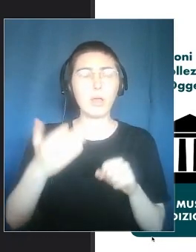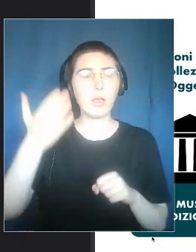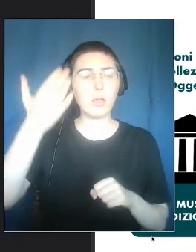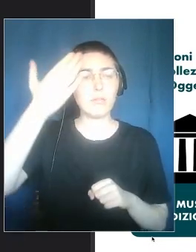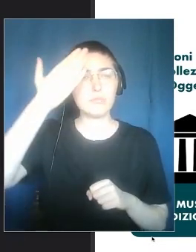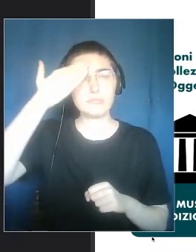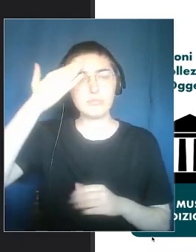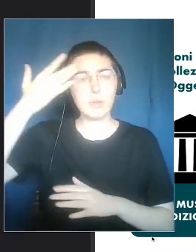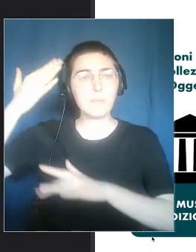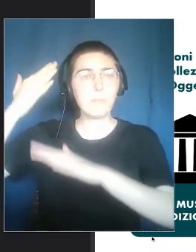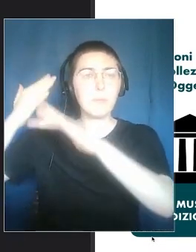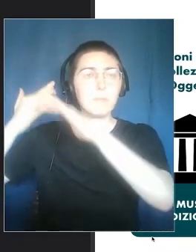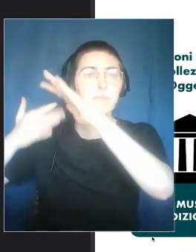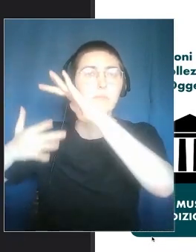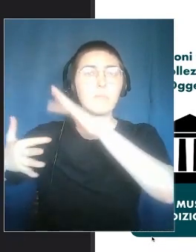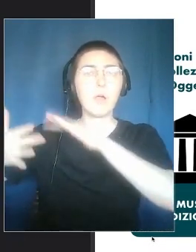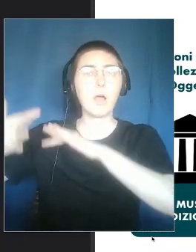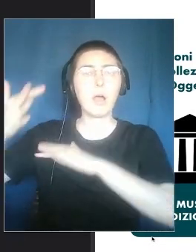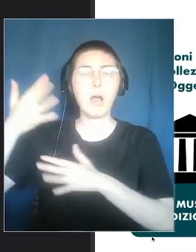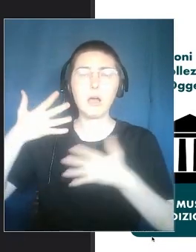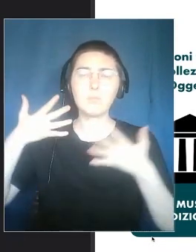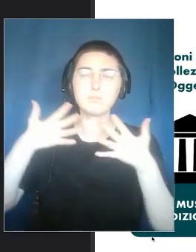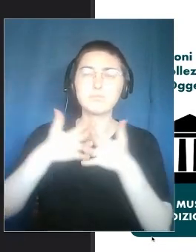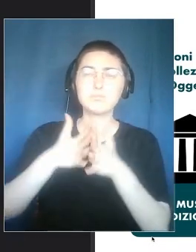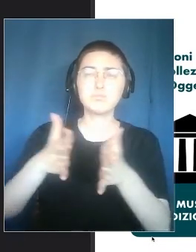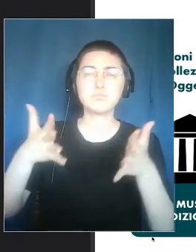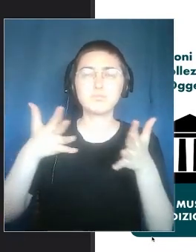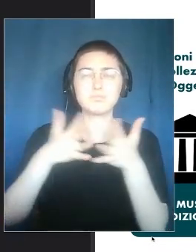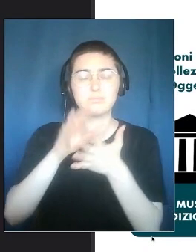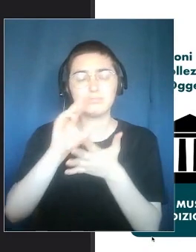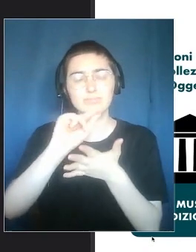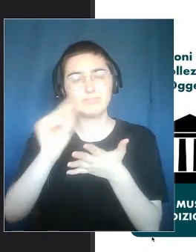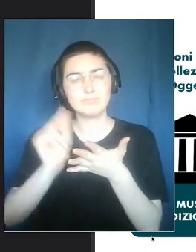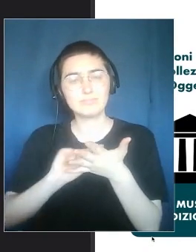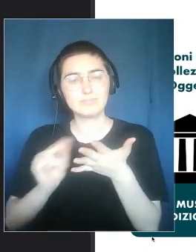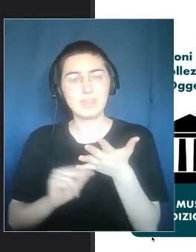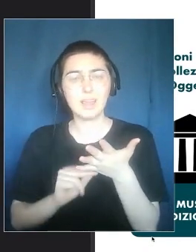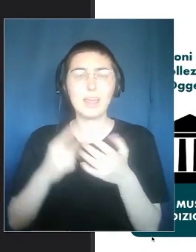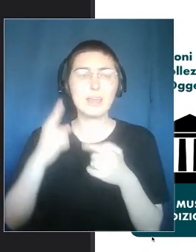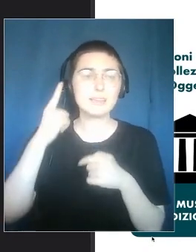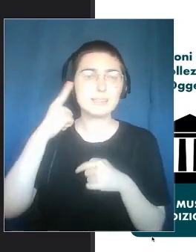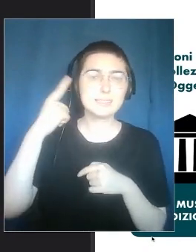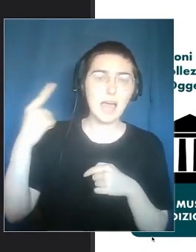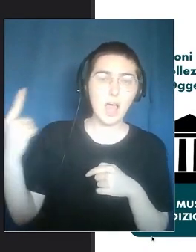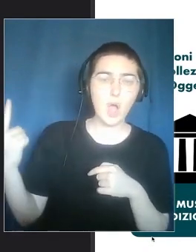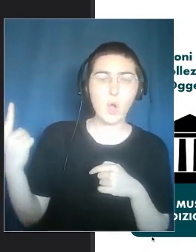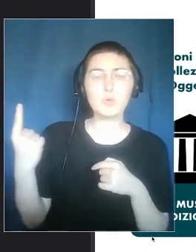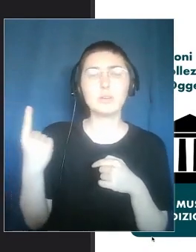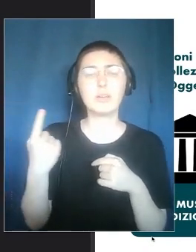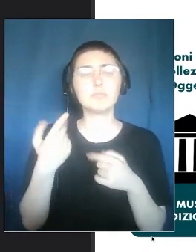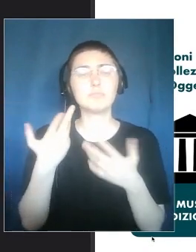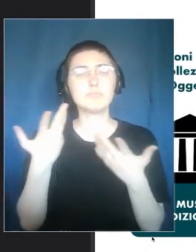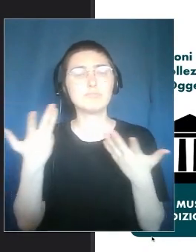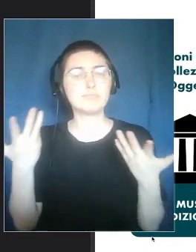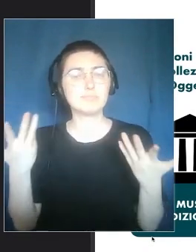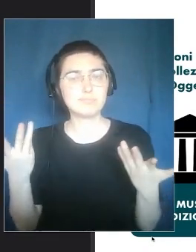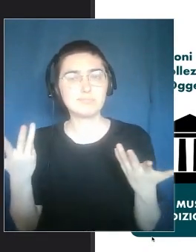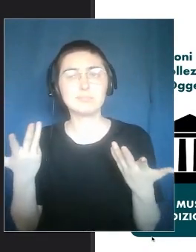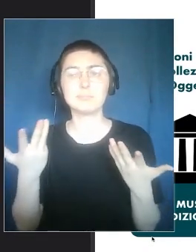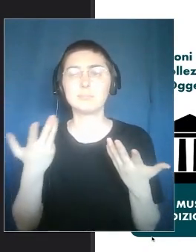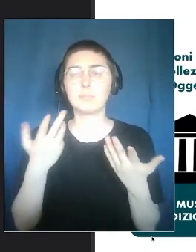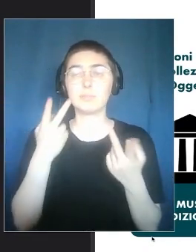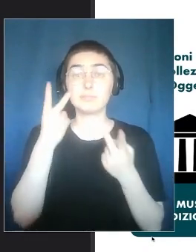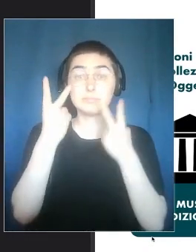people who live in given territories. From locals. These are not